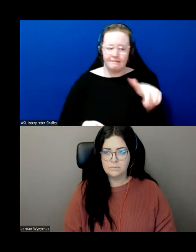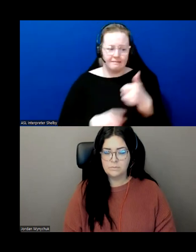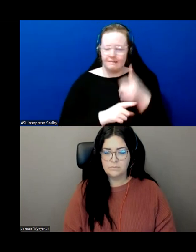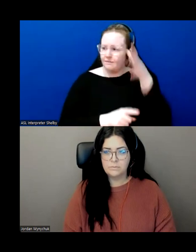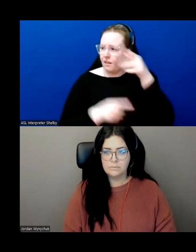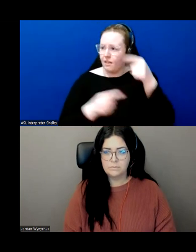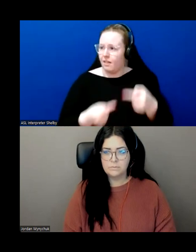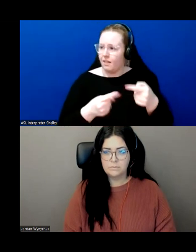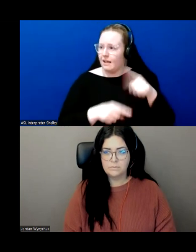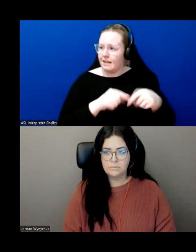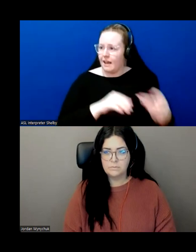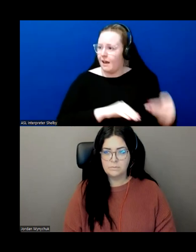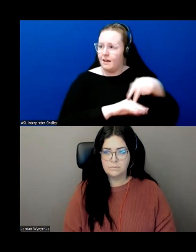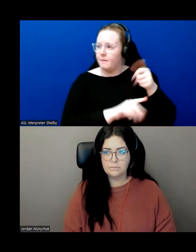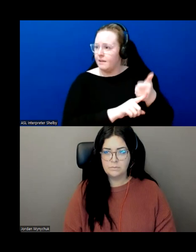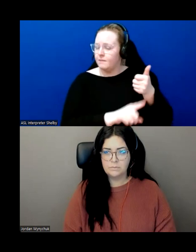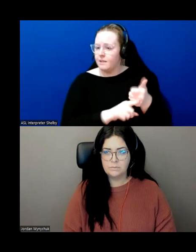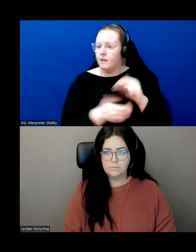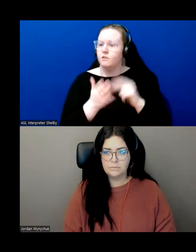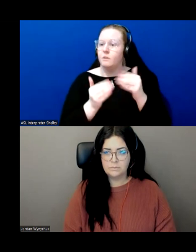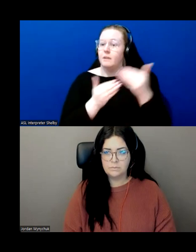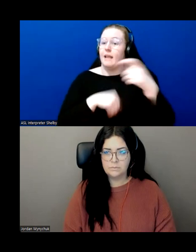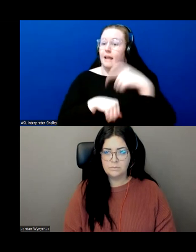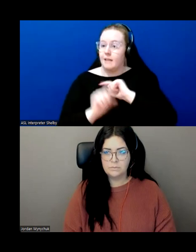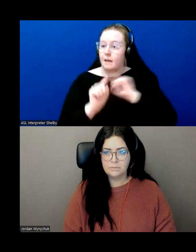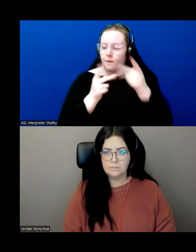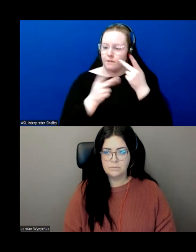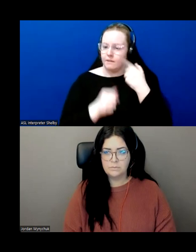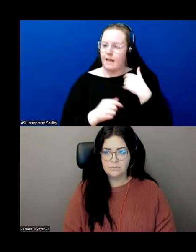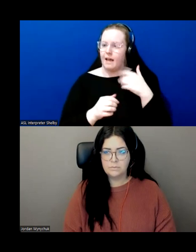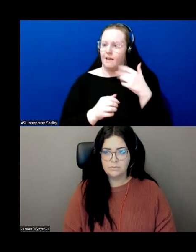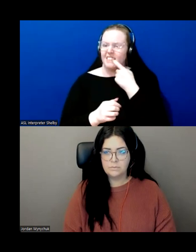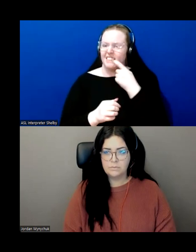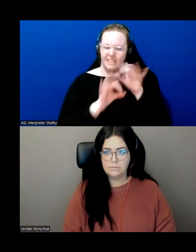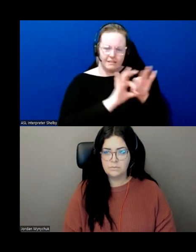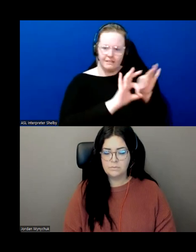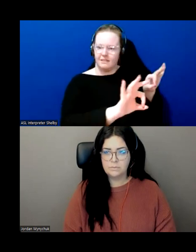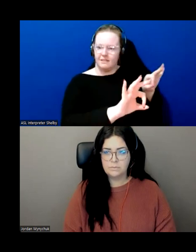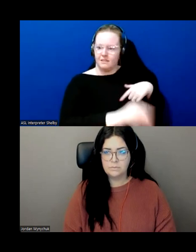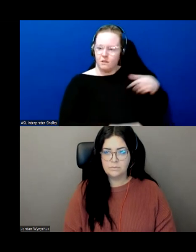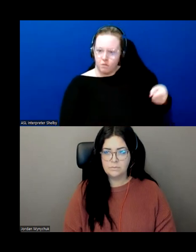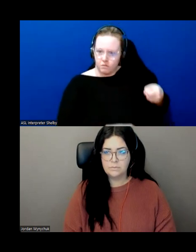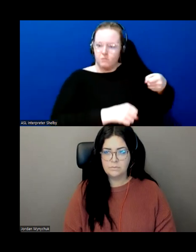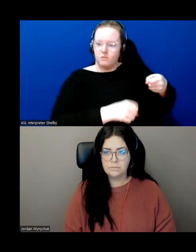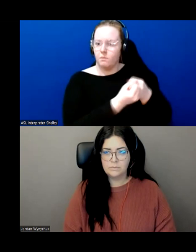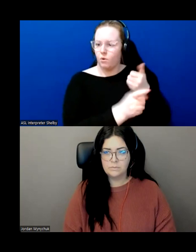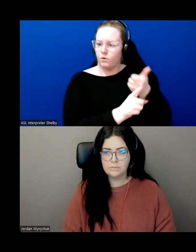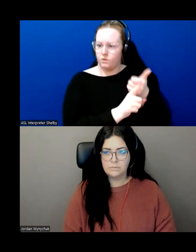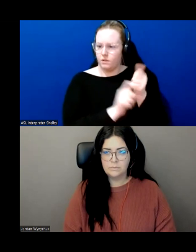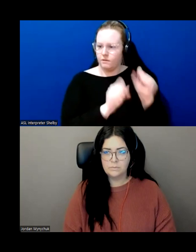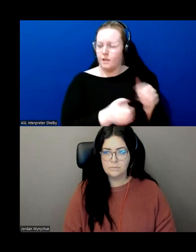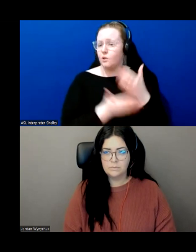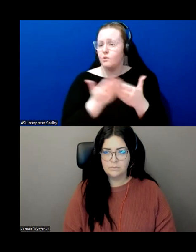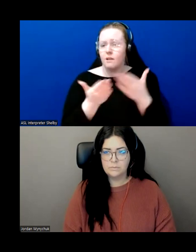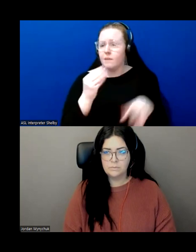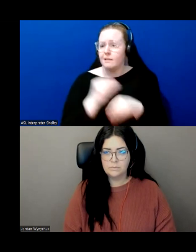uh my next visit um there were grab bars and in the bathtub area and whatnot so you can add there are certain modifications uh you